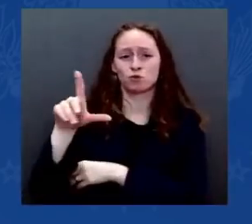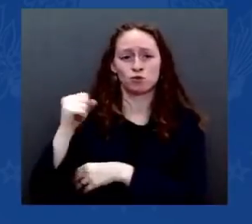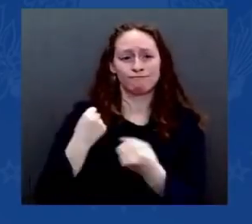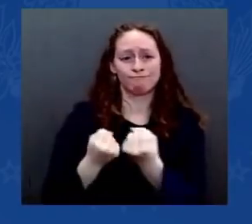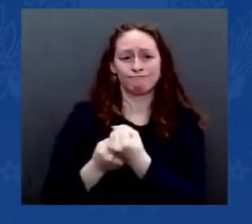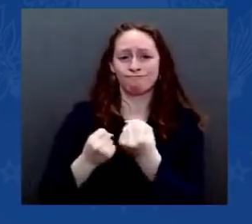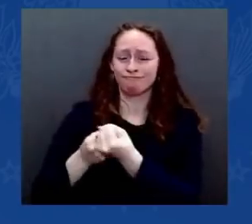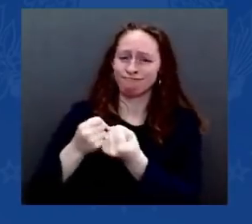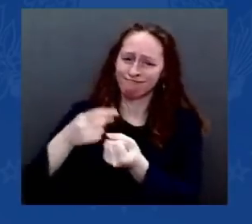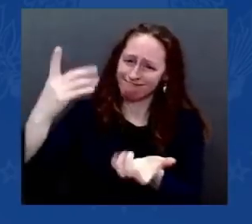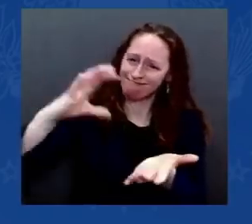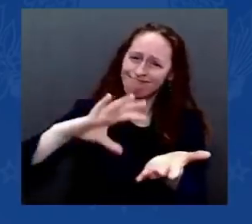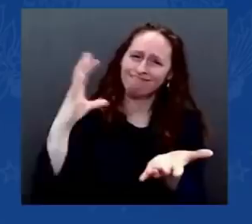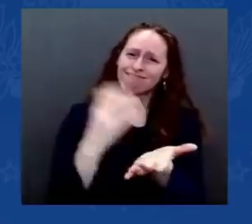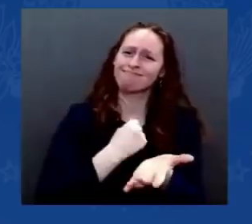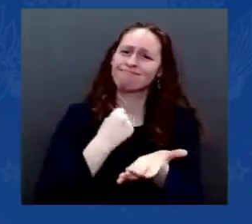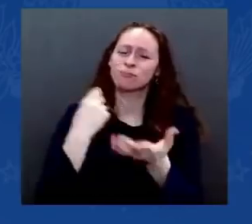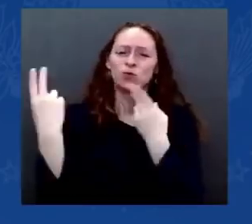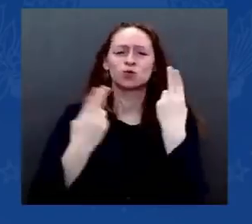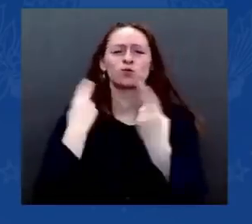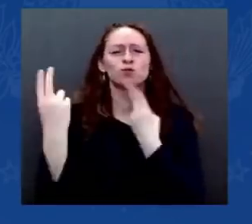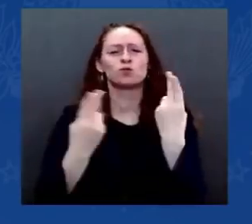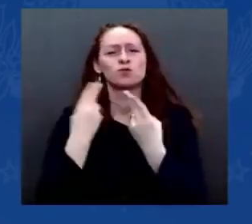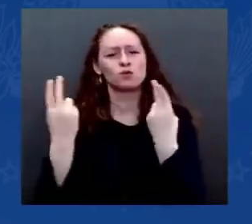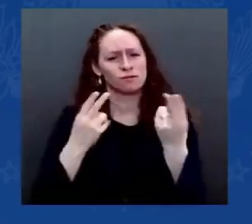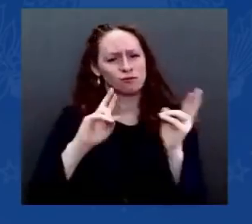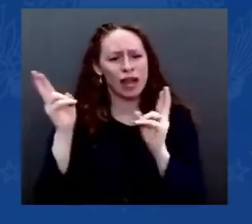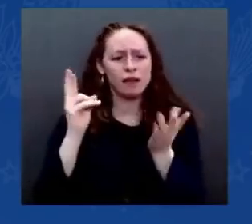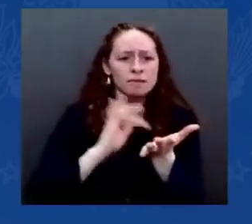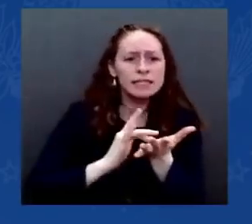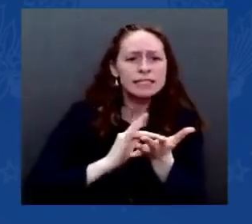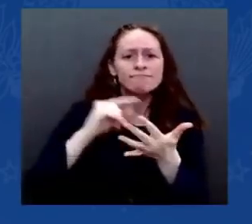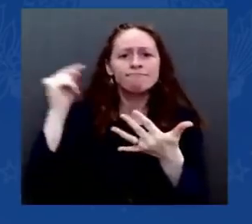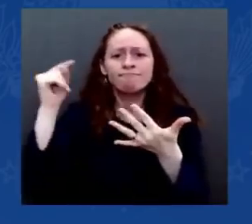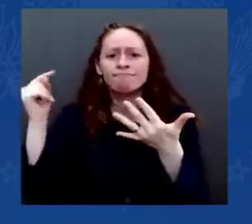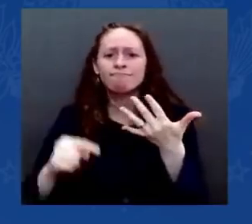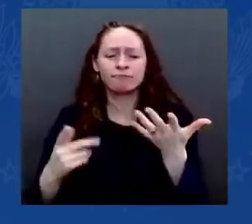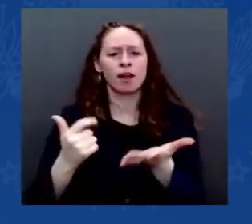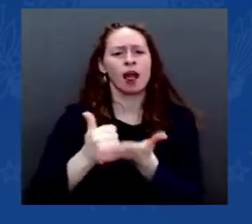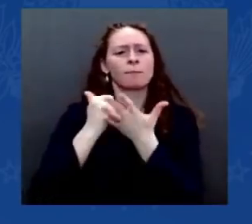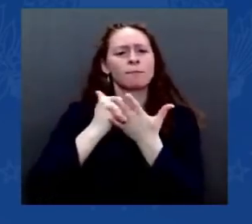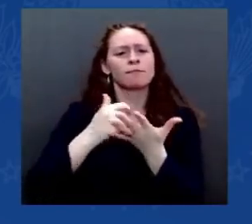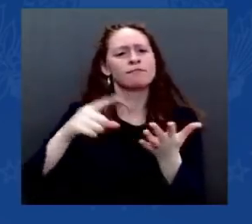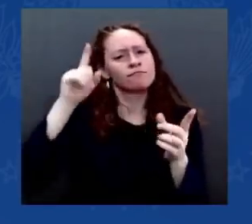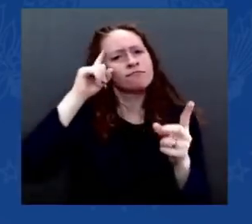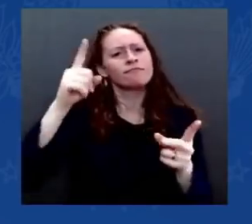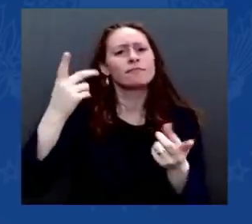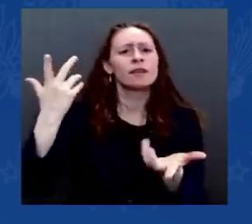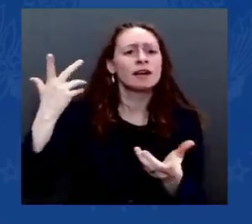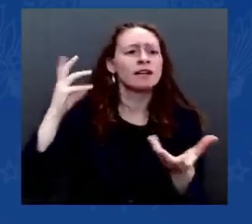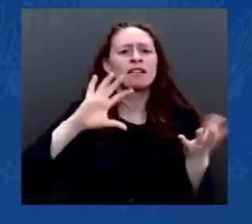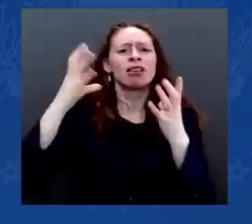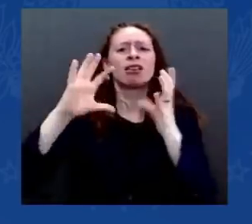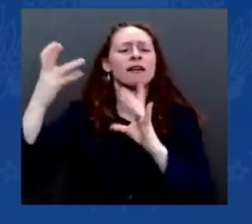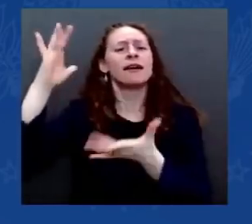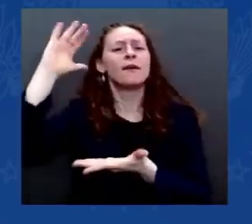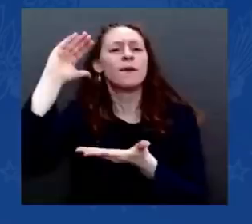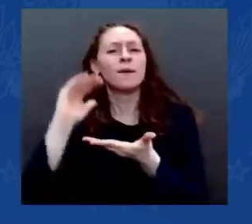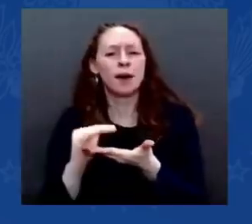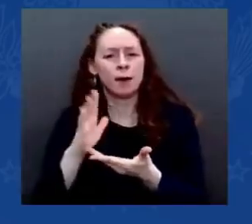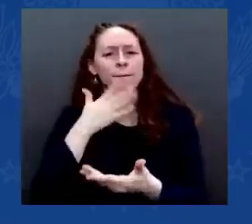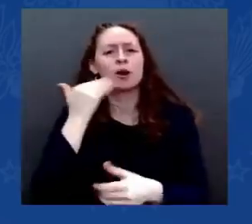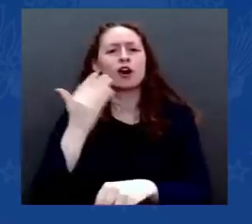impact that COVID has had on our country. There's a lot of reason to be hopeful in 2020. But for God's sake,